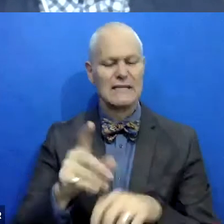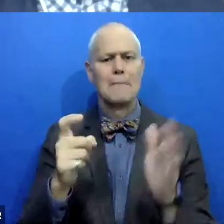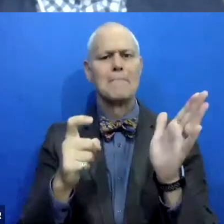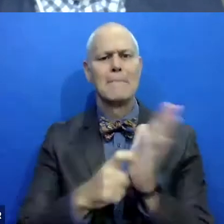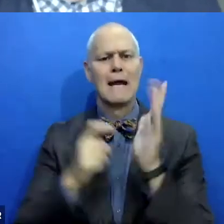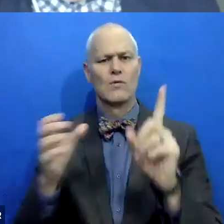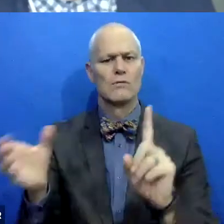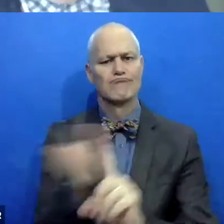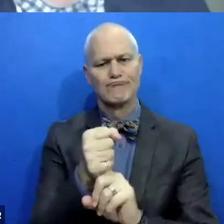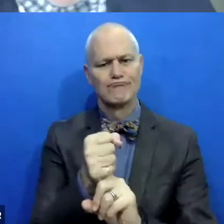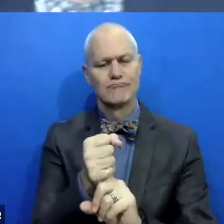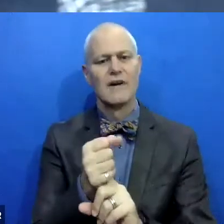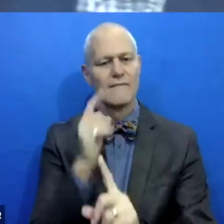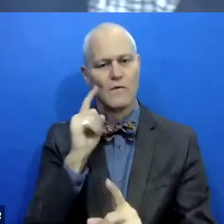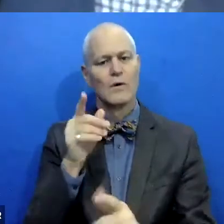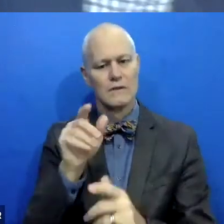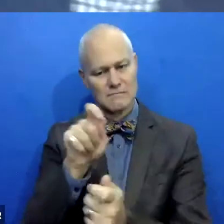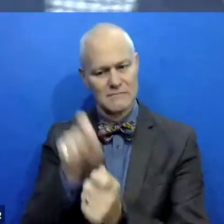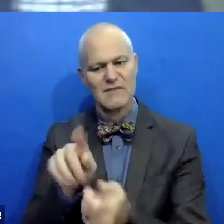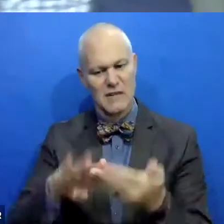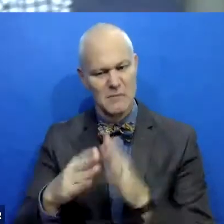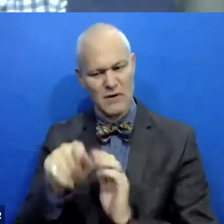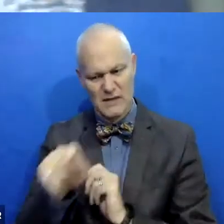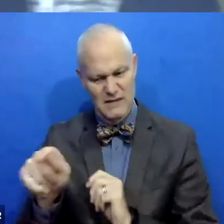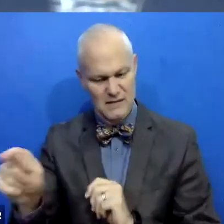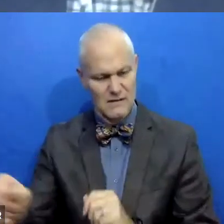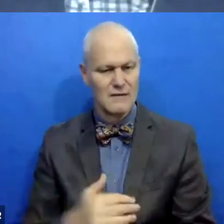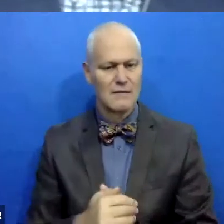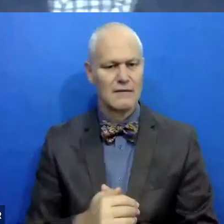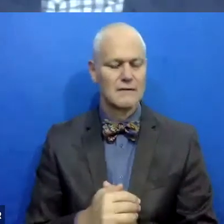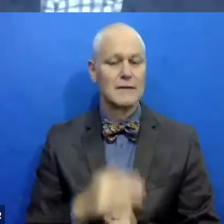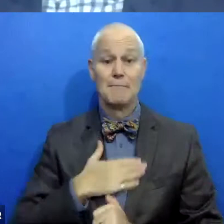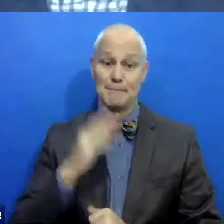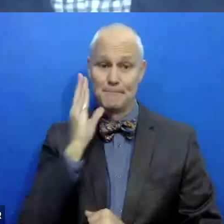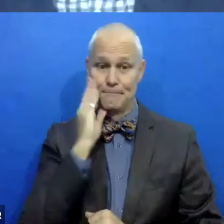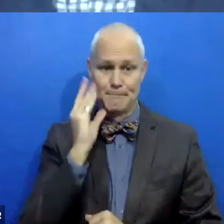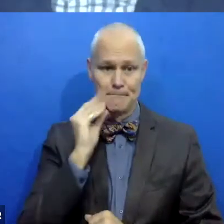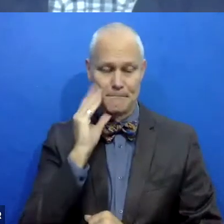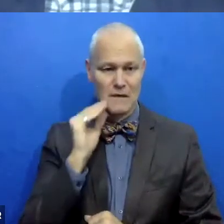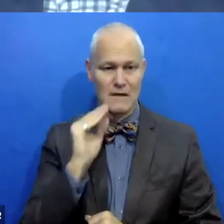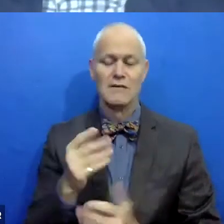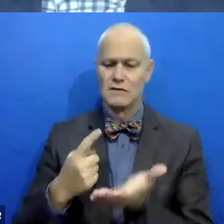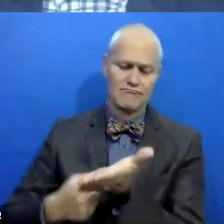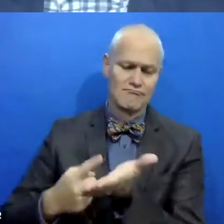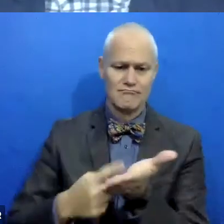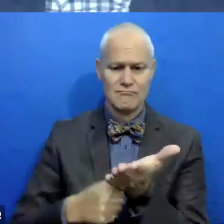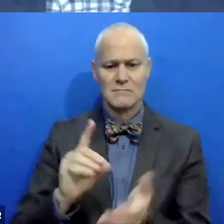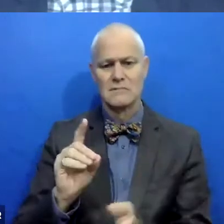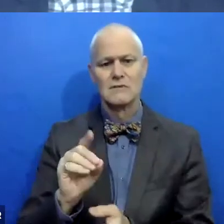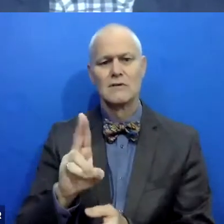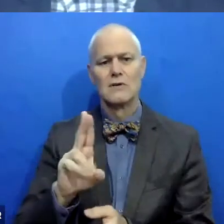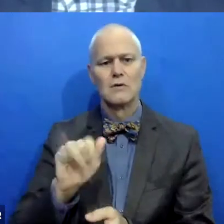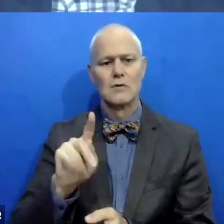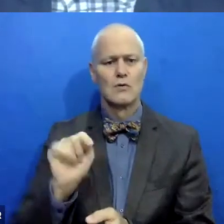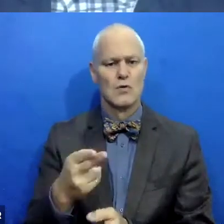on certain communities. My experience of discussing the Duluth model and DIP is that